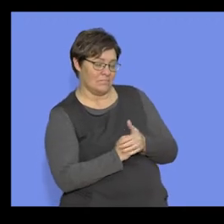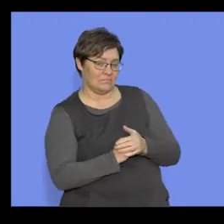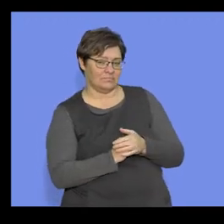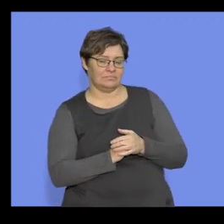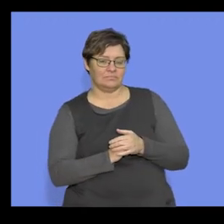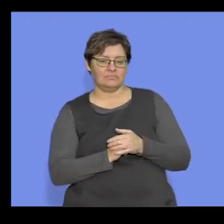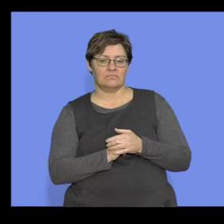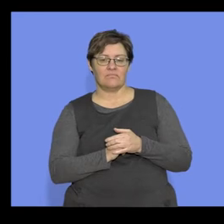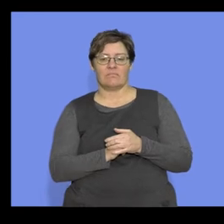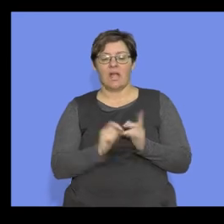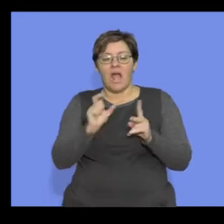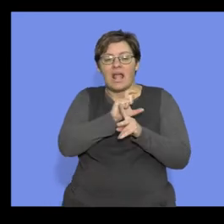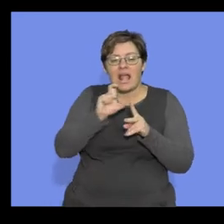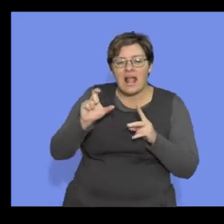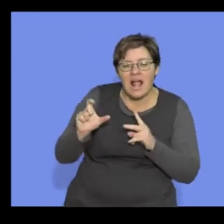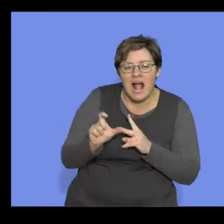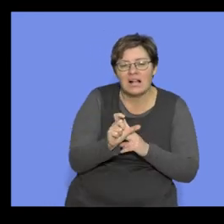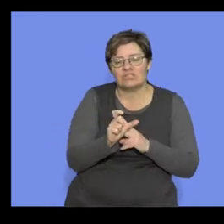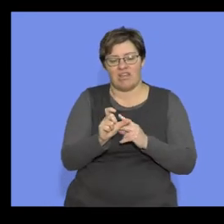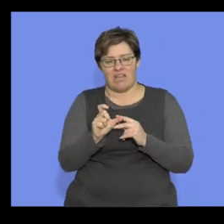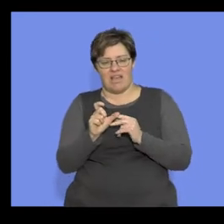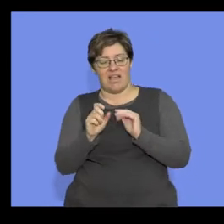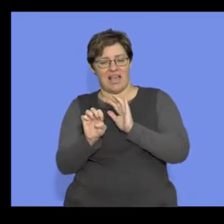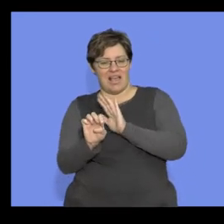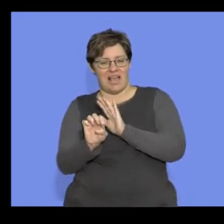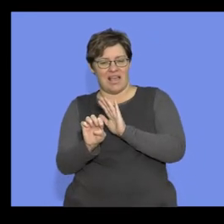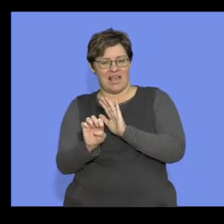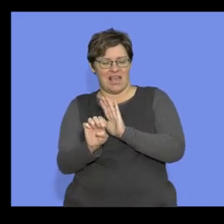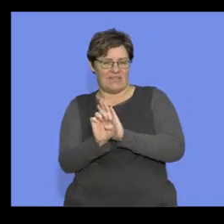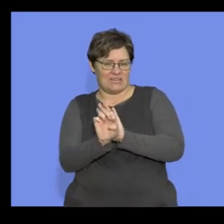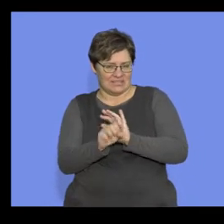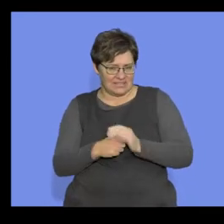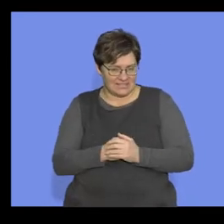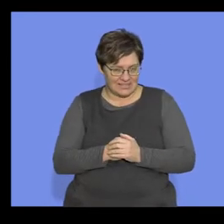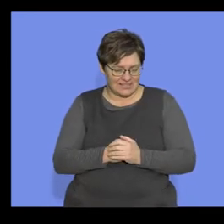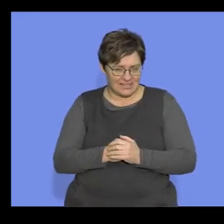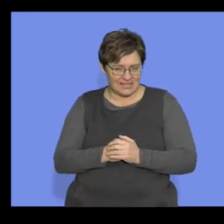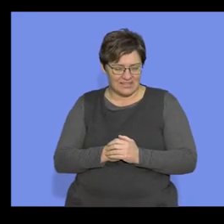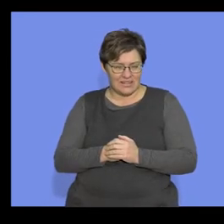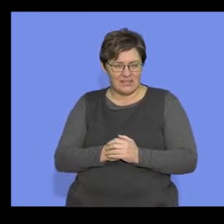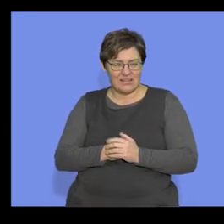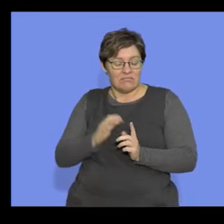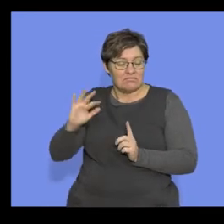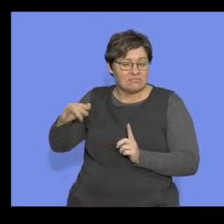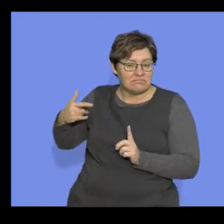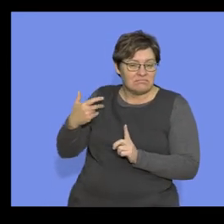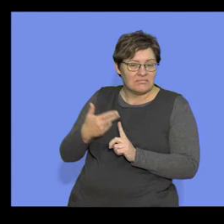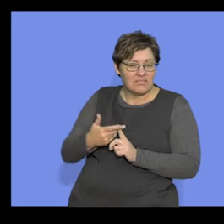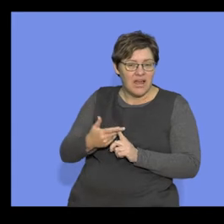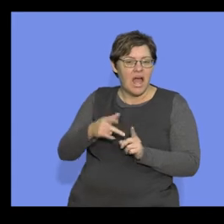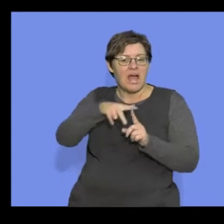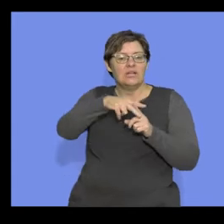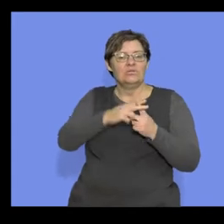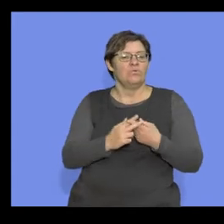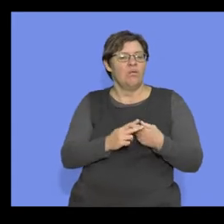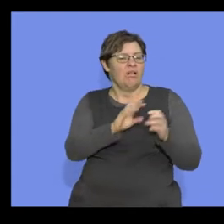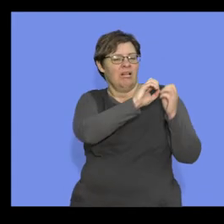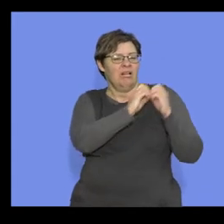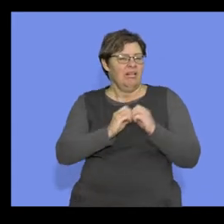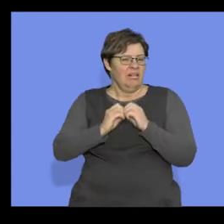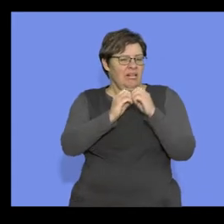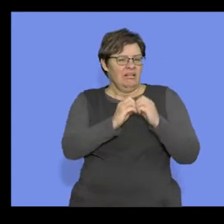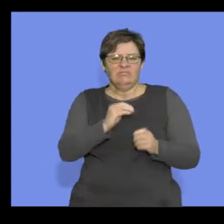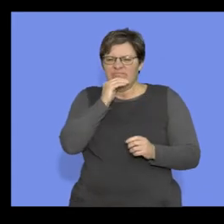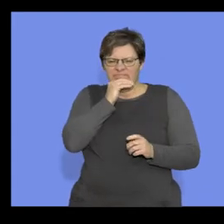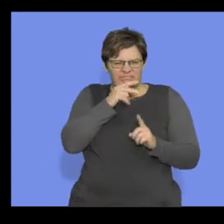All right, guys, cultural evidence. Now, what does that mean? We're actually, through a time, tool-making. What do we mean